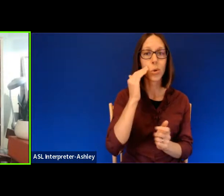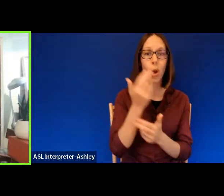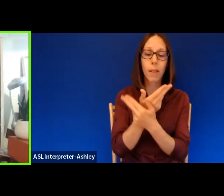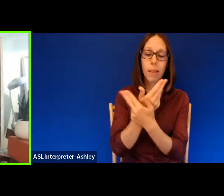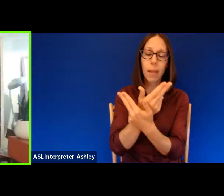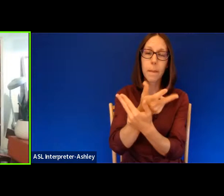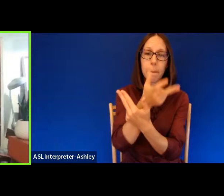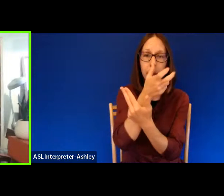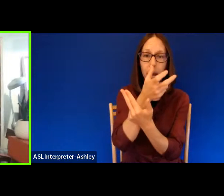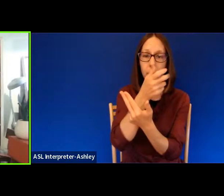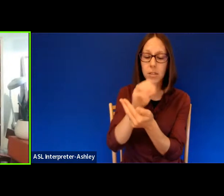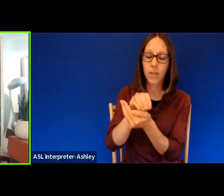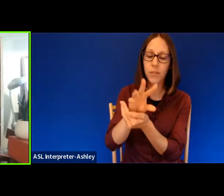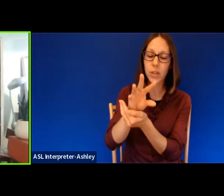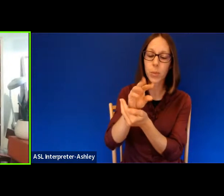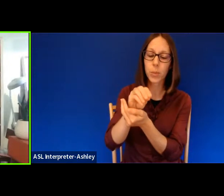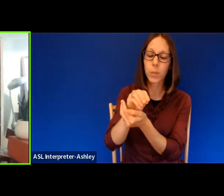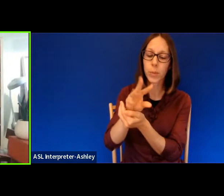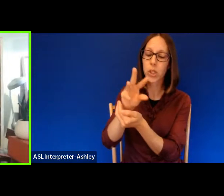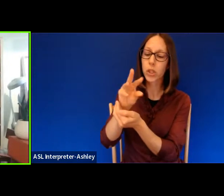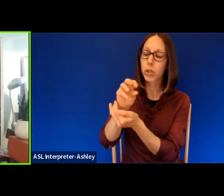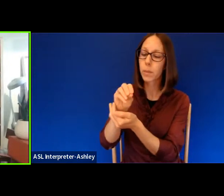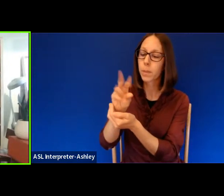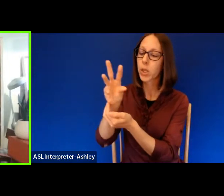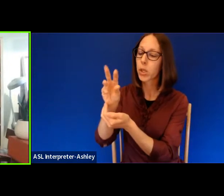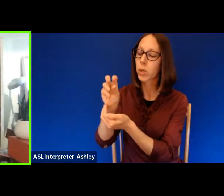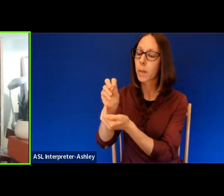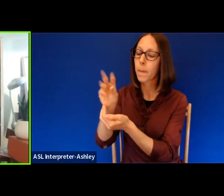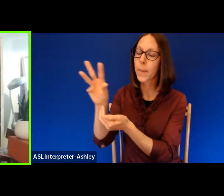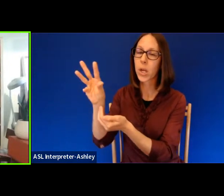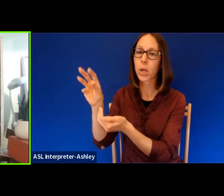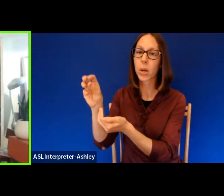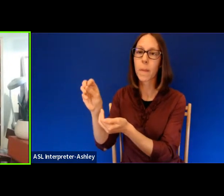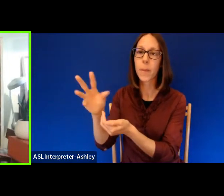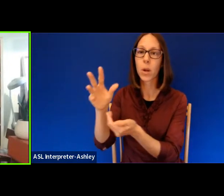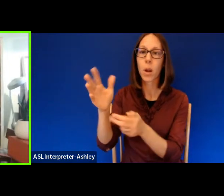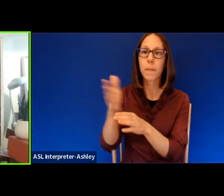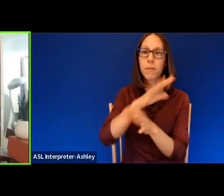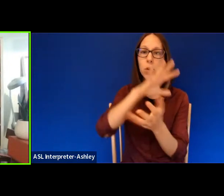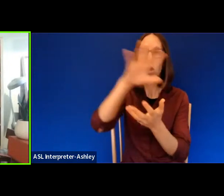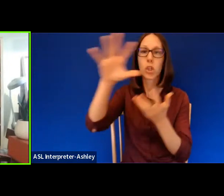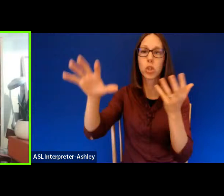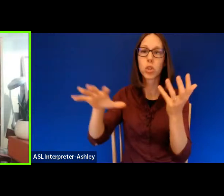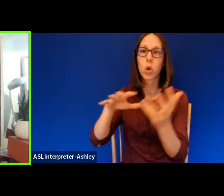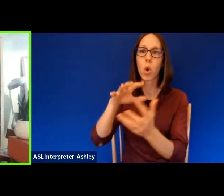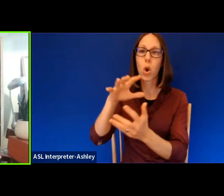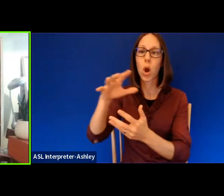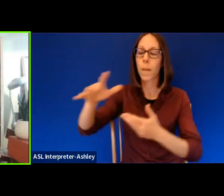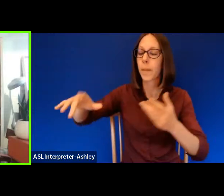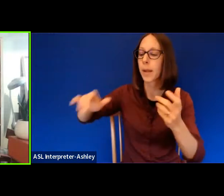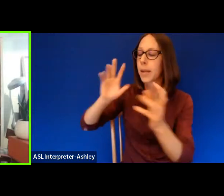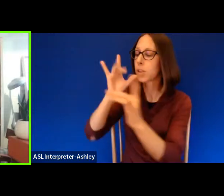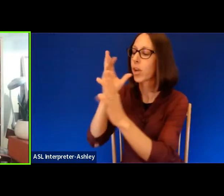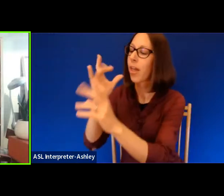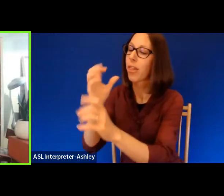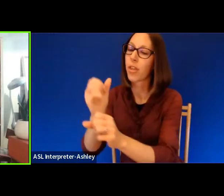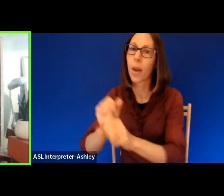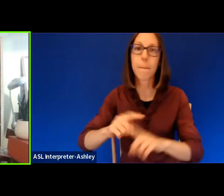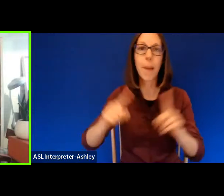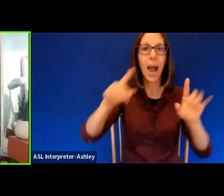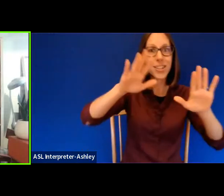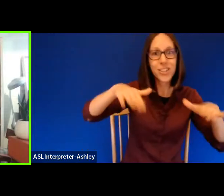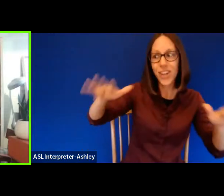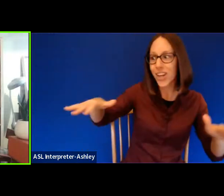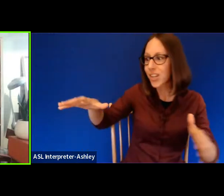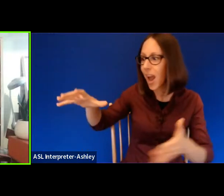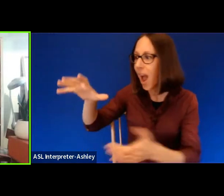the storm, hoping to be caught by fire and each other. Instead, children capture them winking in jars once